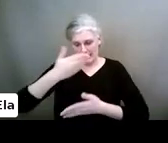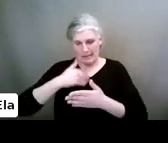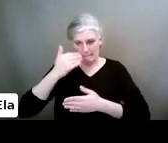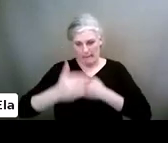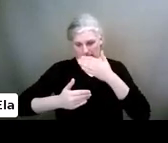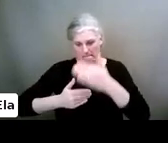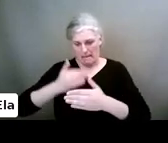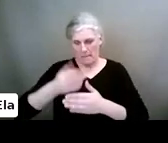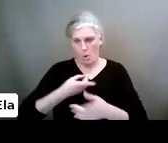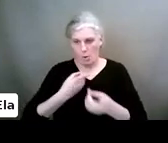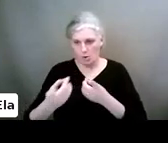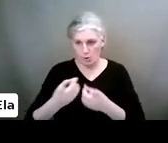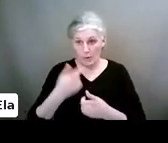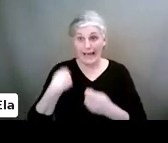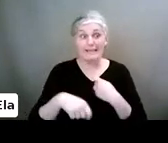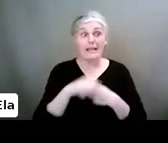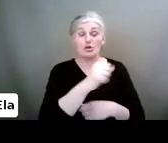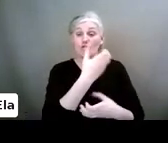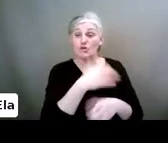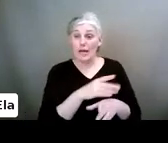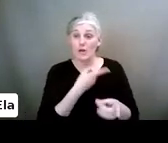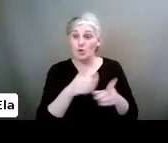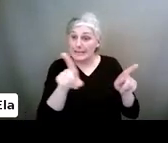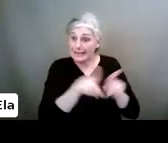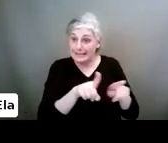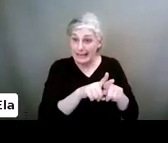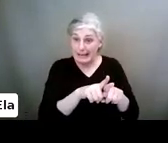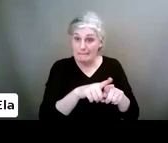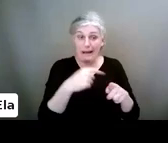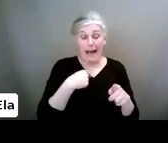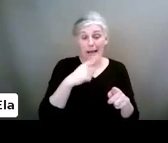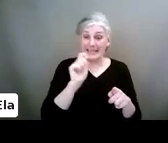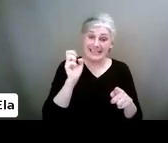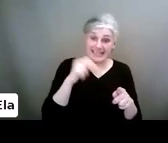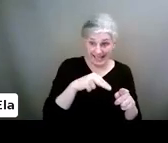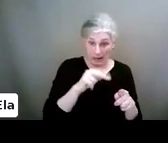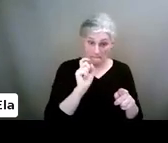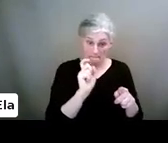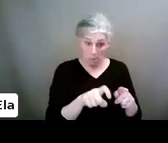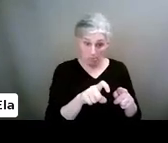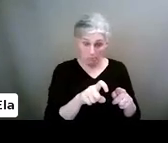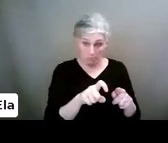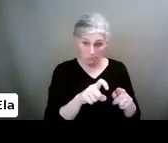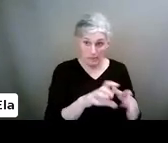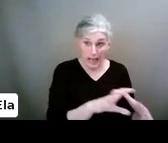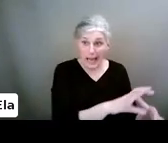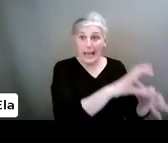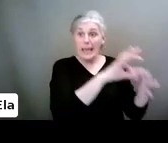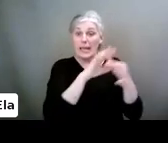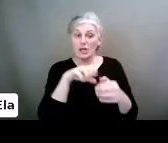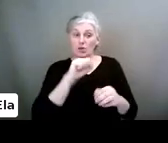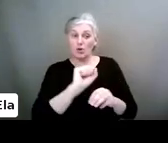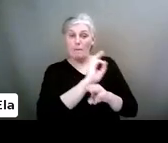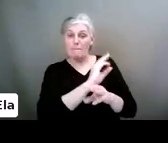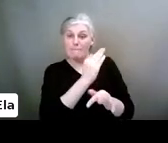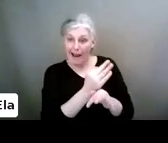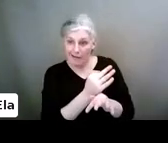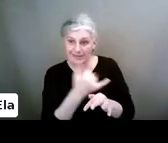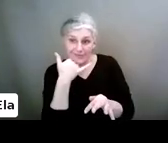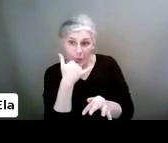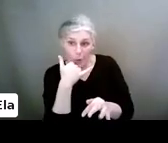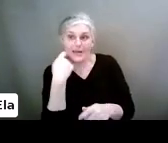And then your child goes into their device and goes, I'm the teen. And then they say, okay, go to your parent's device and scan the code. And then they're connected.